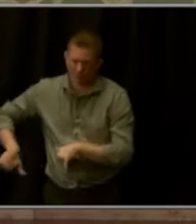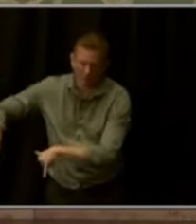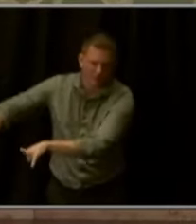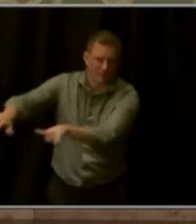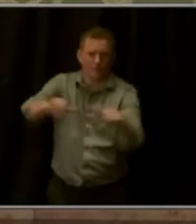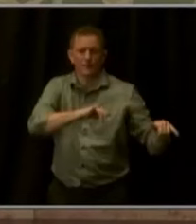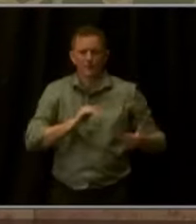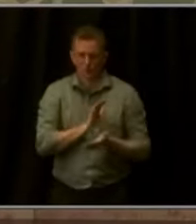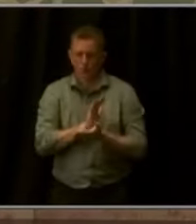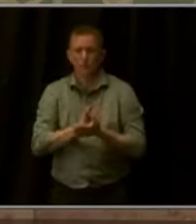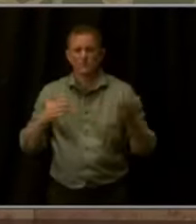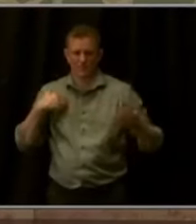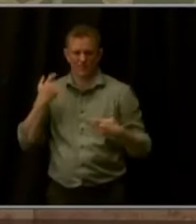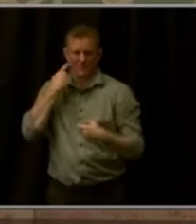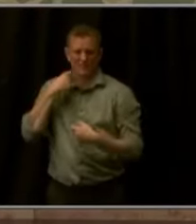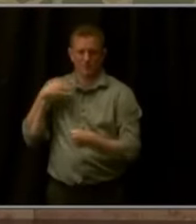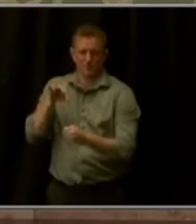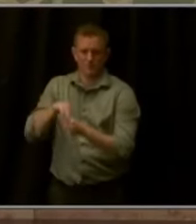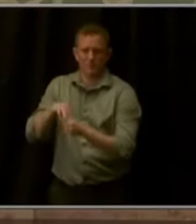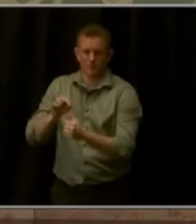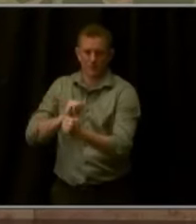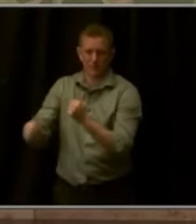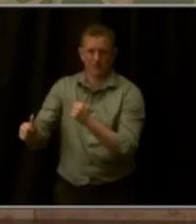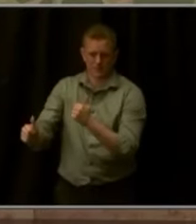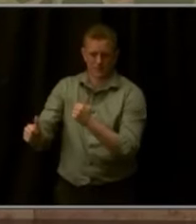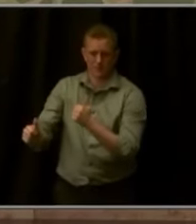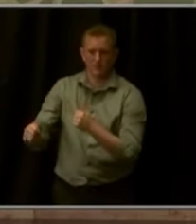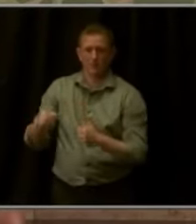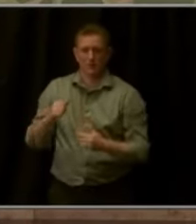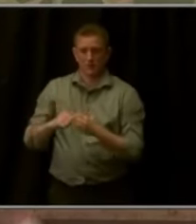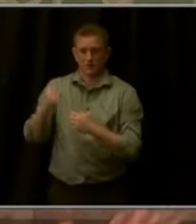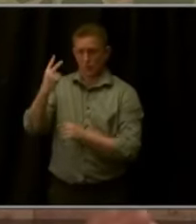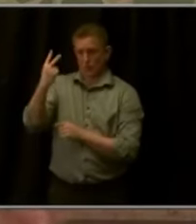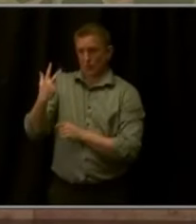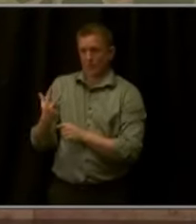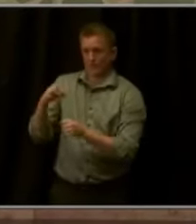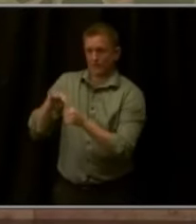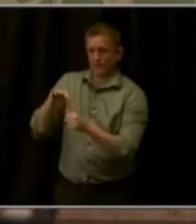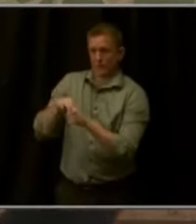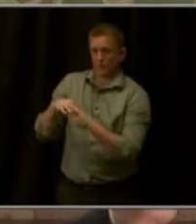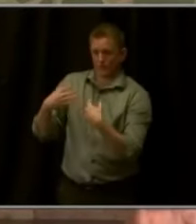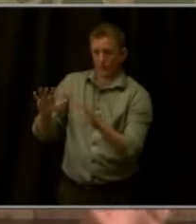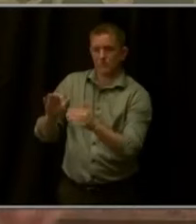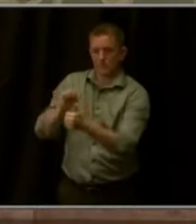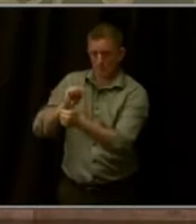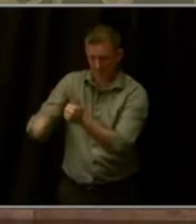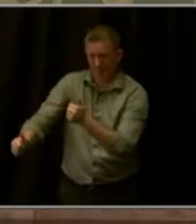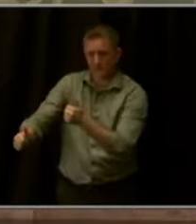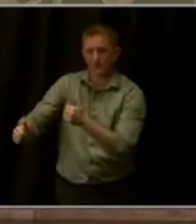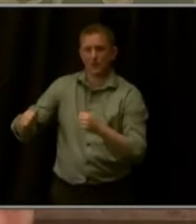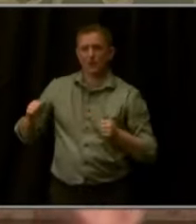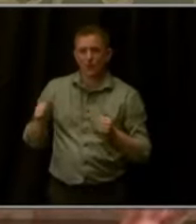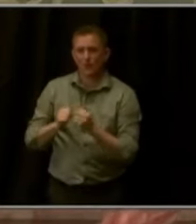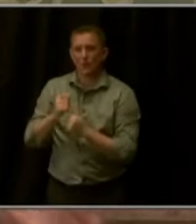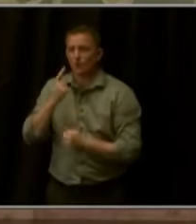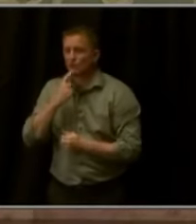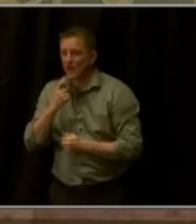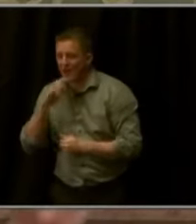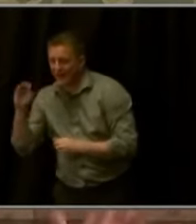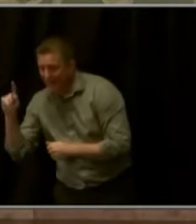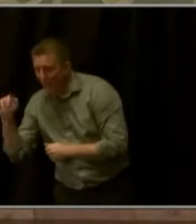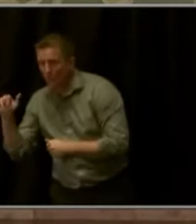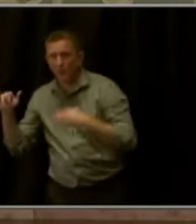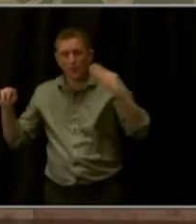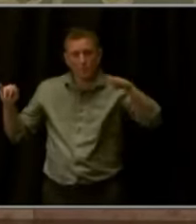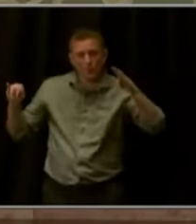the overage passed with more than two-thirds of the vote. And in this day and age, passing red counties and blue counties, rural counties, urban counties, Republican counties,